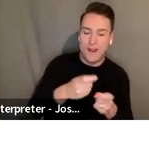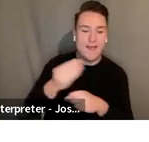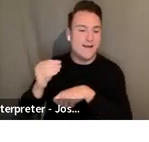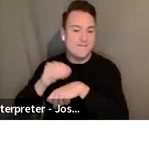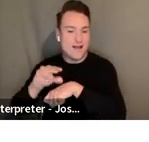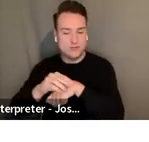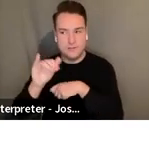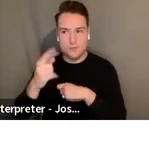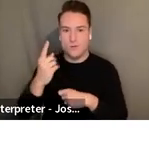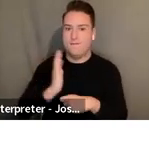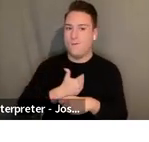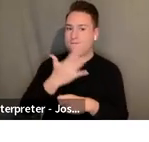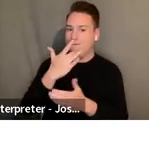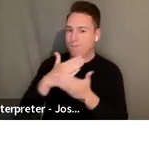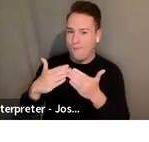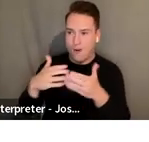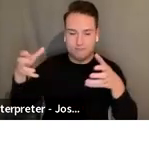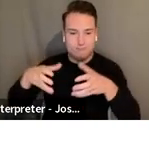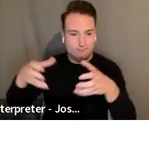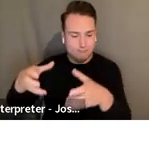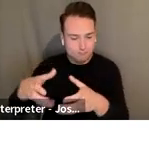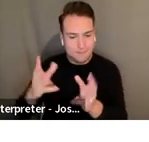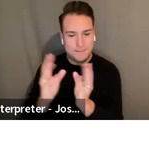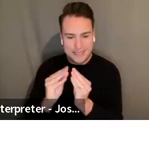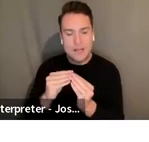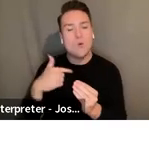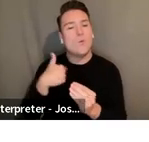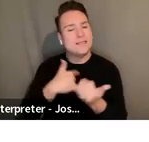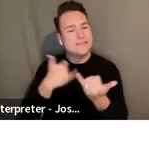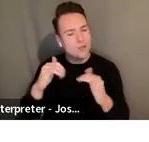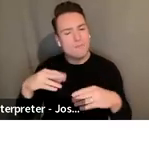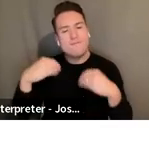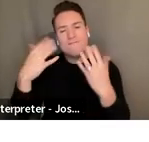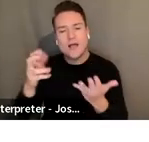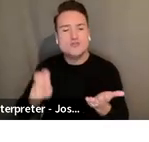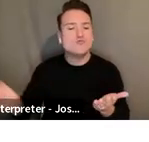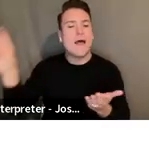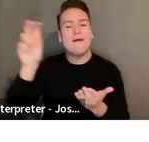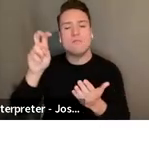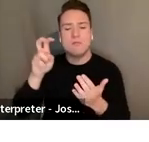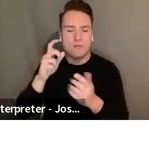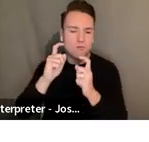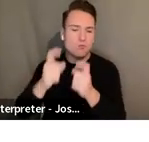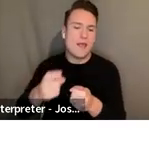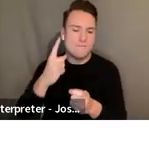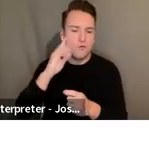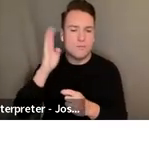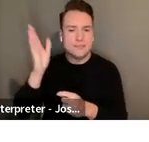grant. And we continue to provide travel grants for presenters to see supported work.